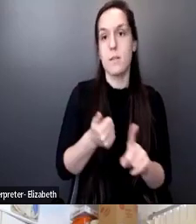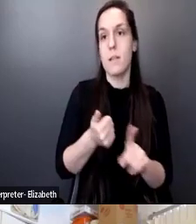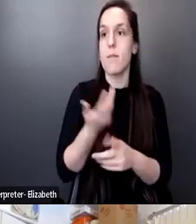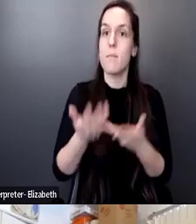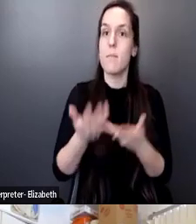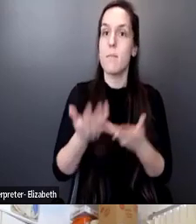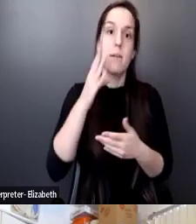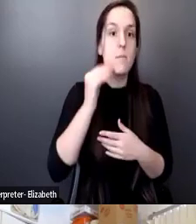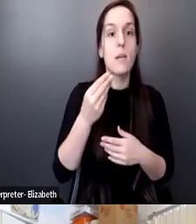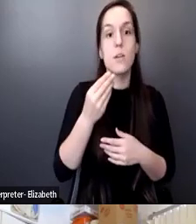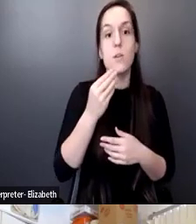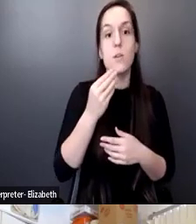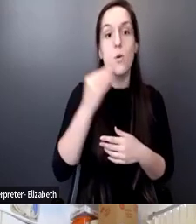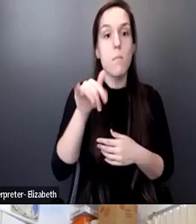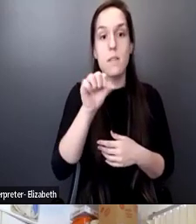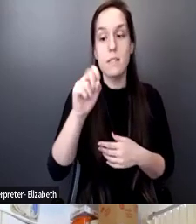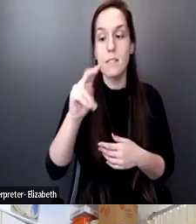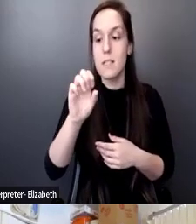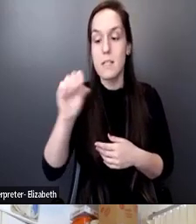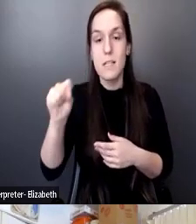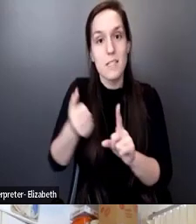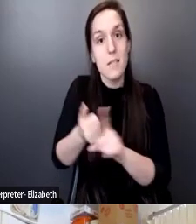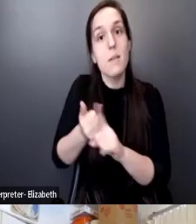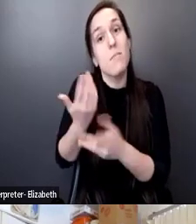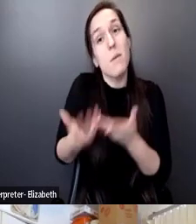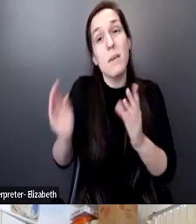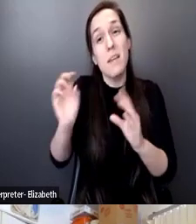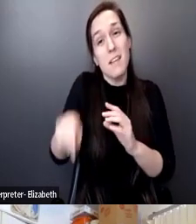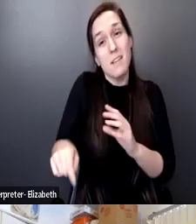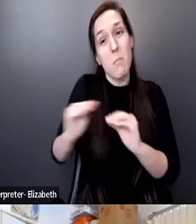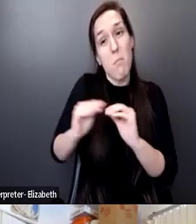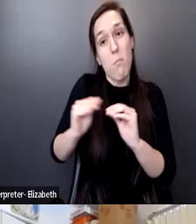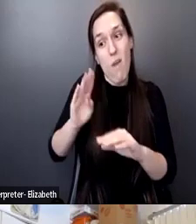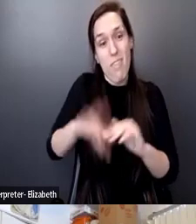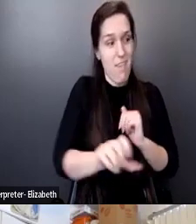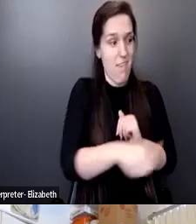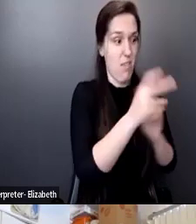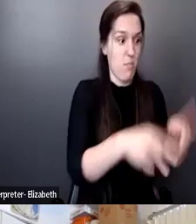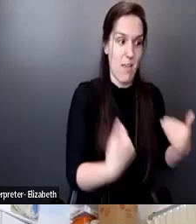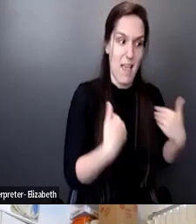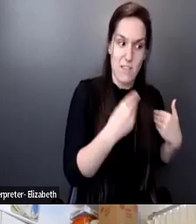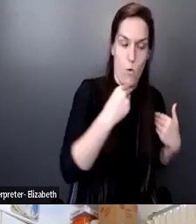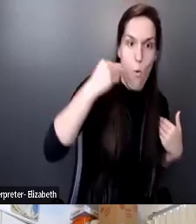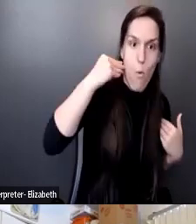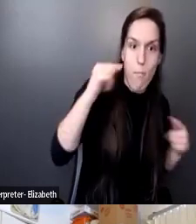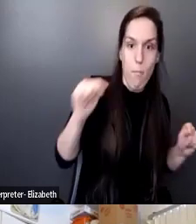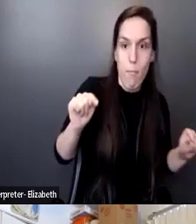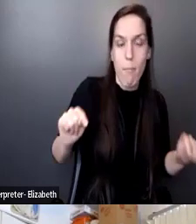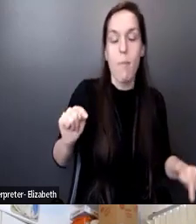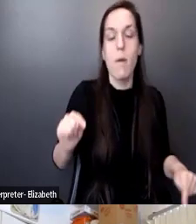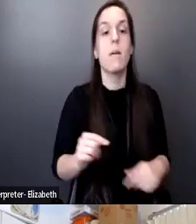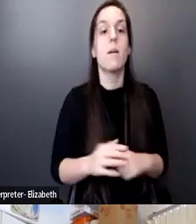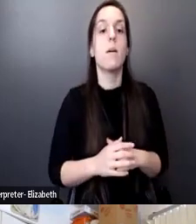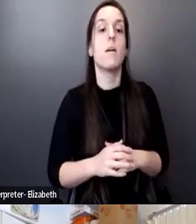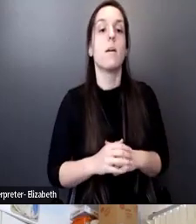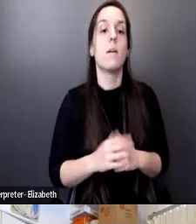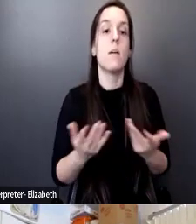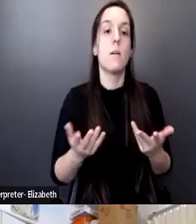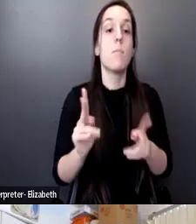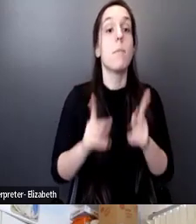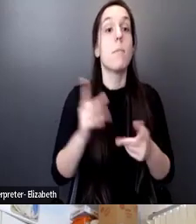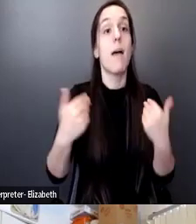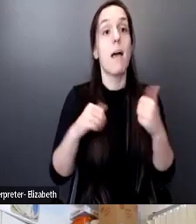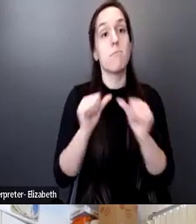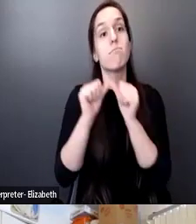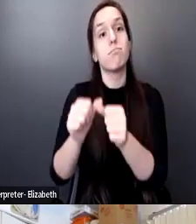homelessness might need it more than someone else. And we know most of the folks who have chronic homelessness